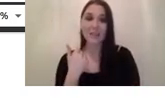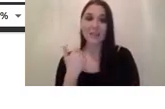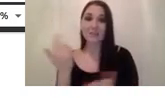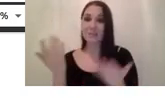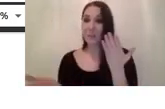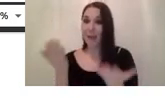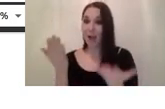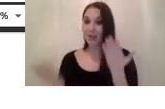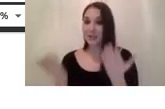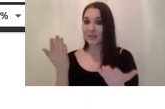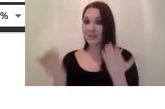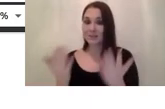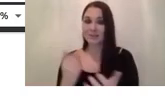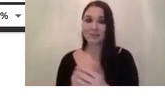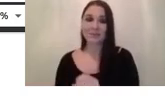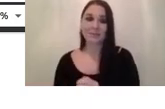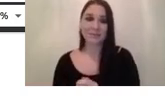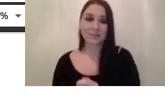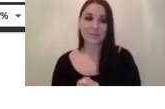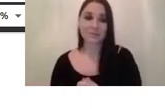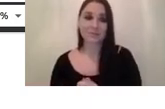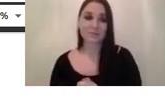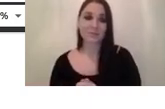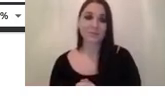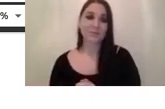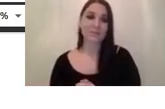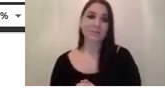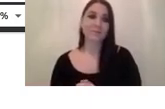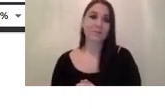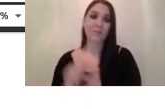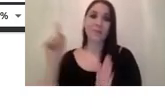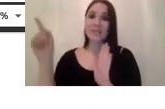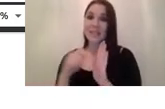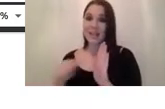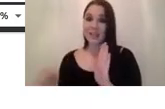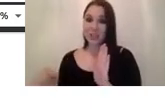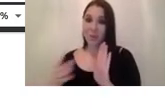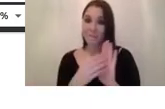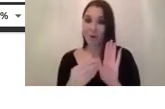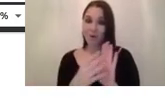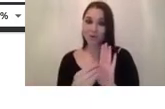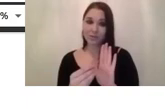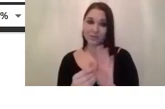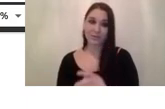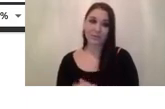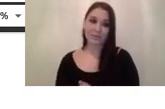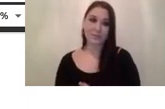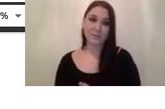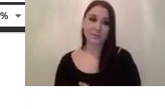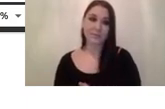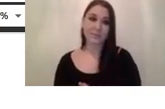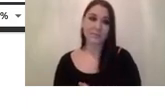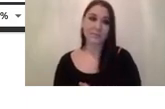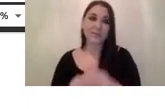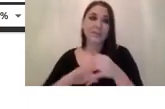between um sensor models uh not only of some of sony but